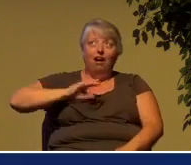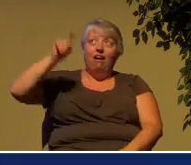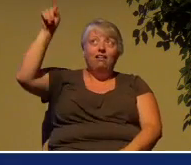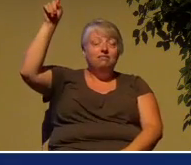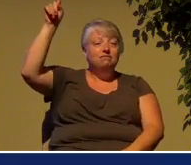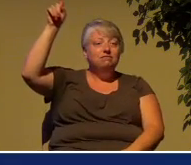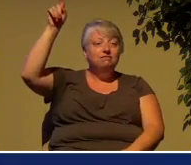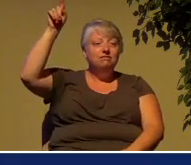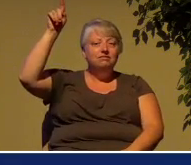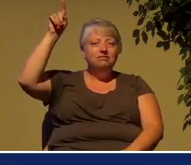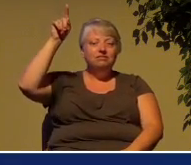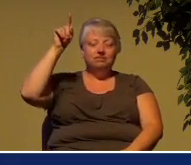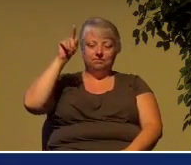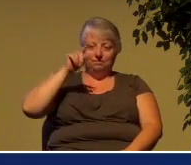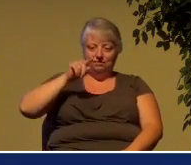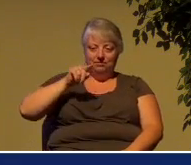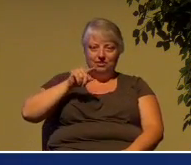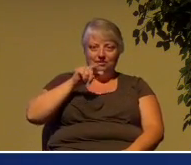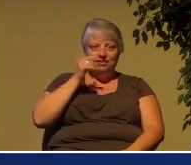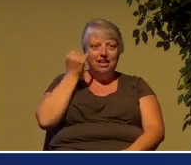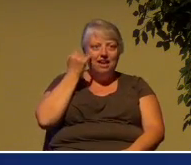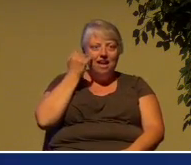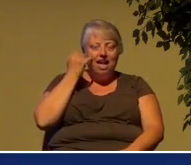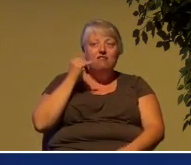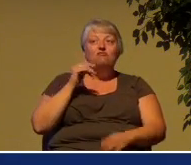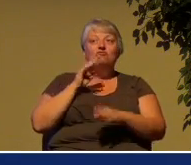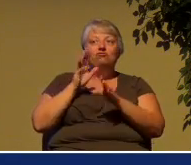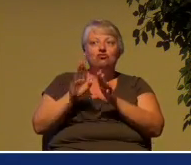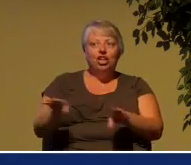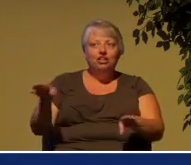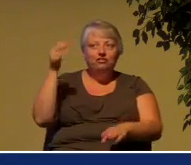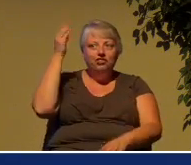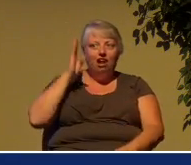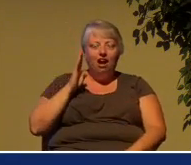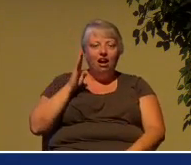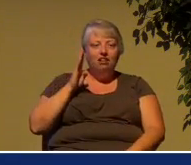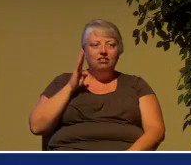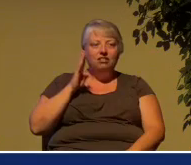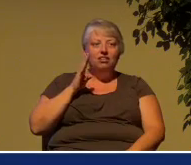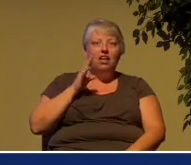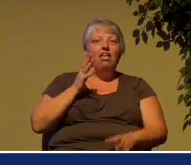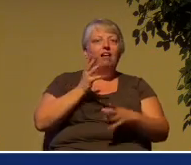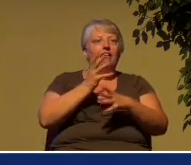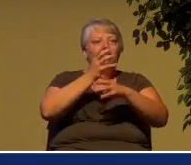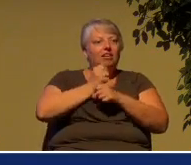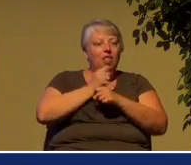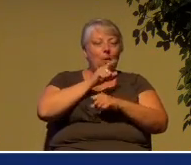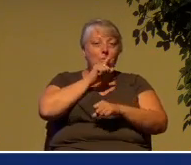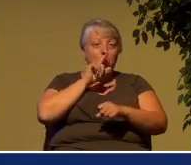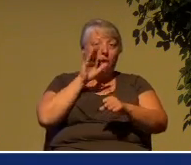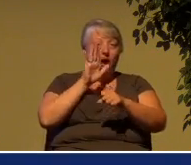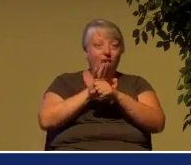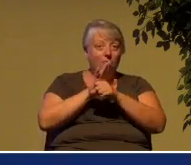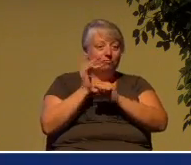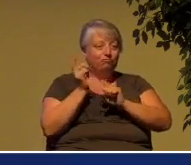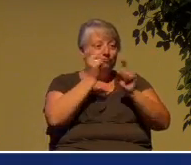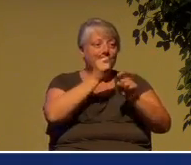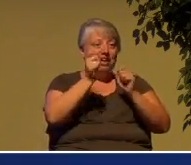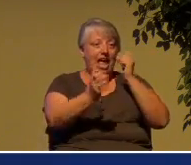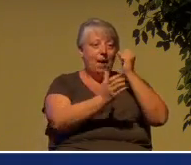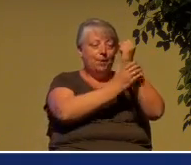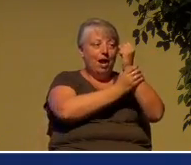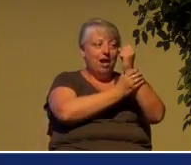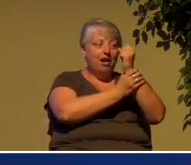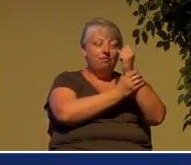those who are the promised seed of Abraham, they will be raised to newness of life, and they will hear